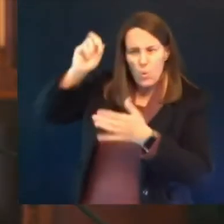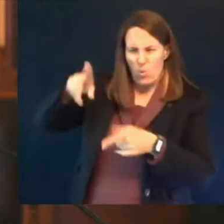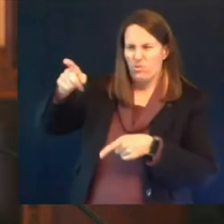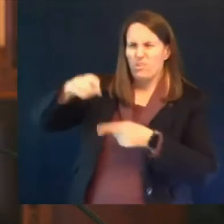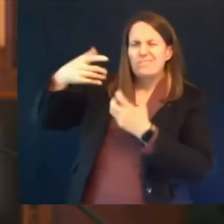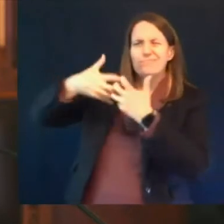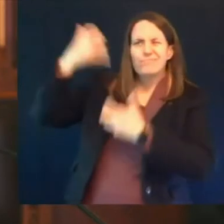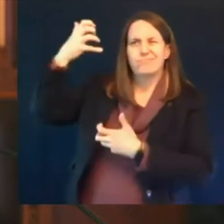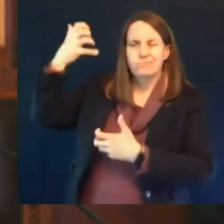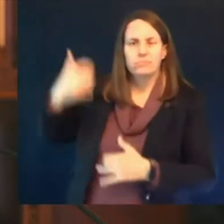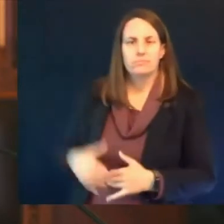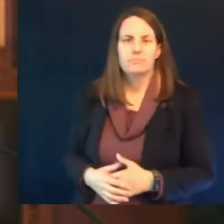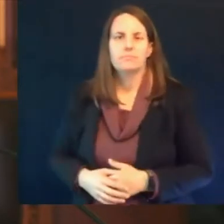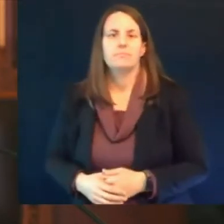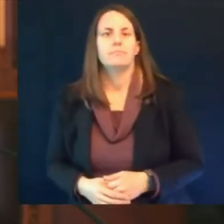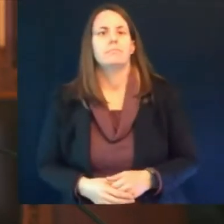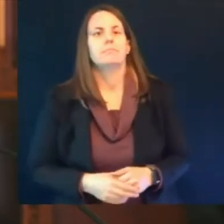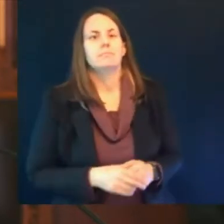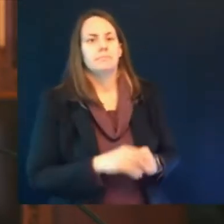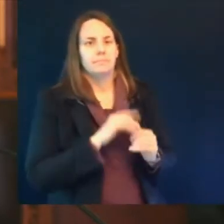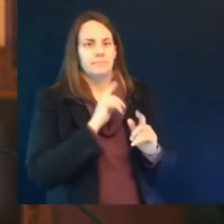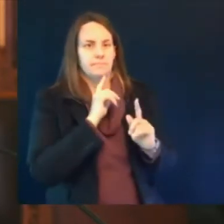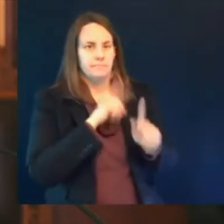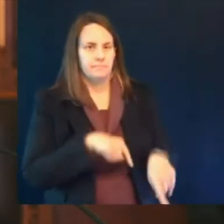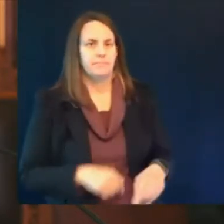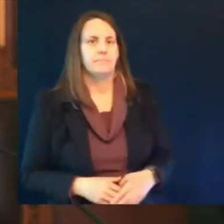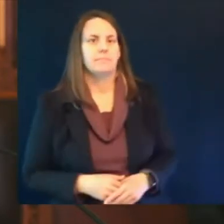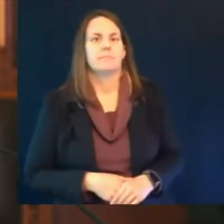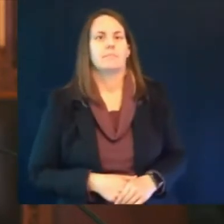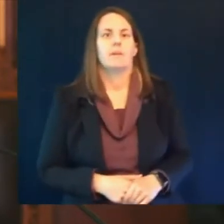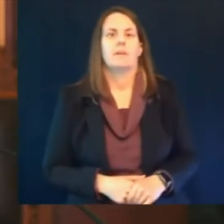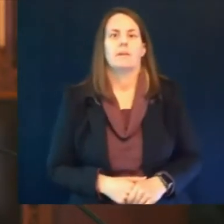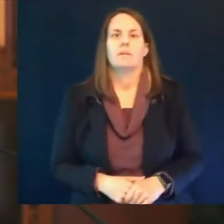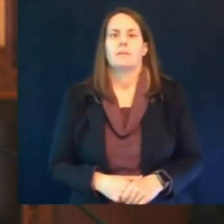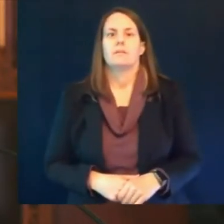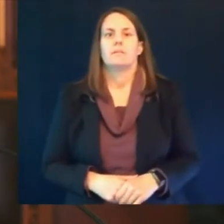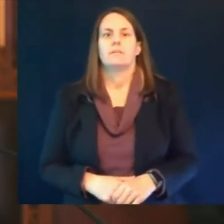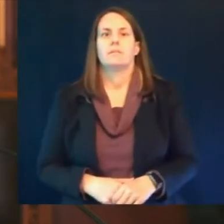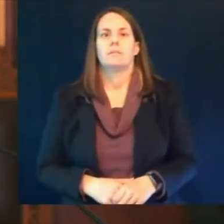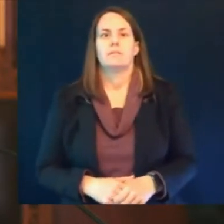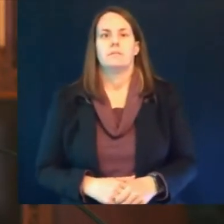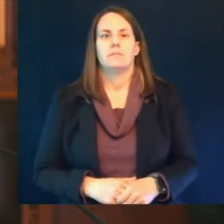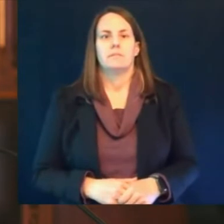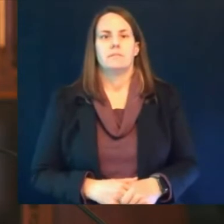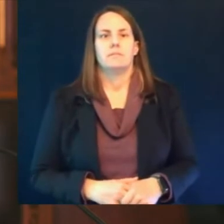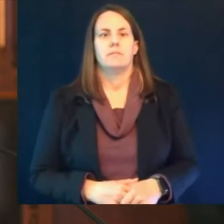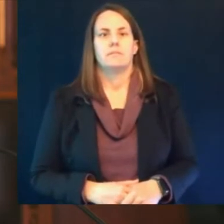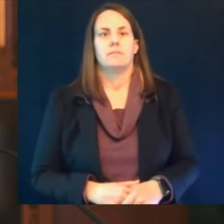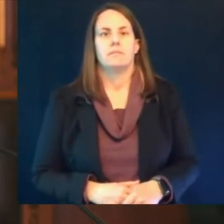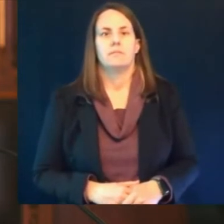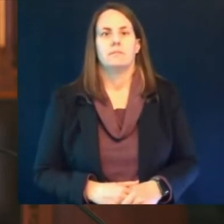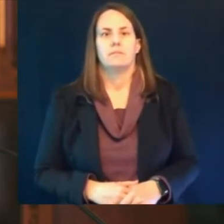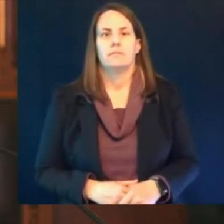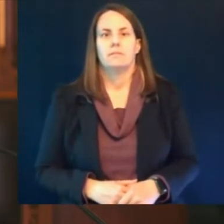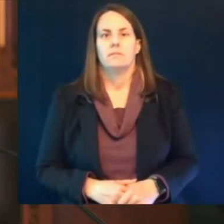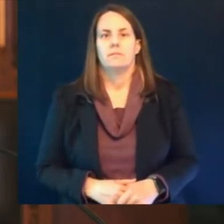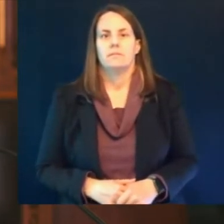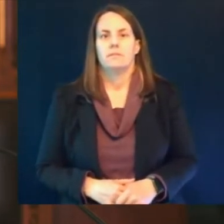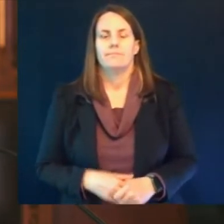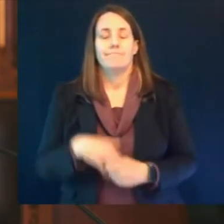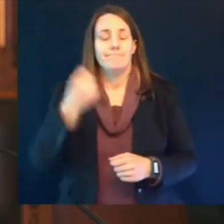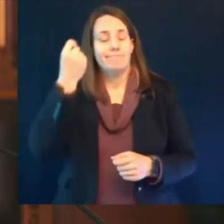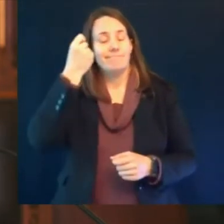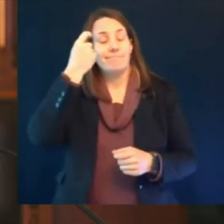grain of salt but i think all data is subject to error and when errors are identified the appropriate